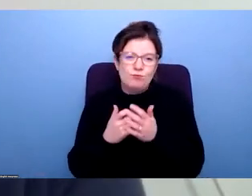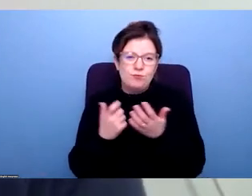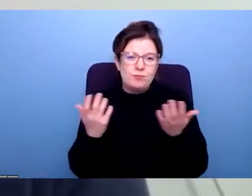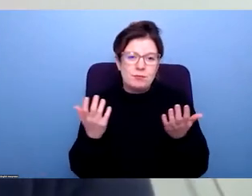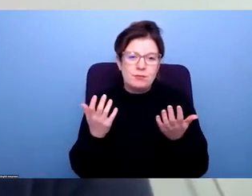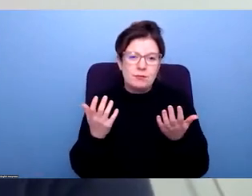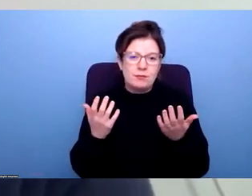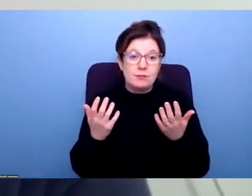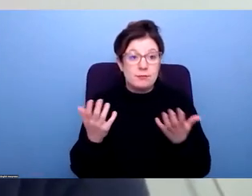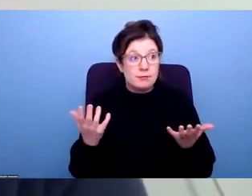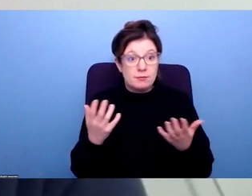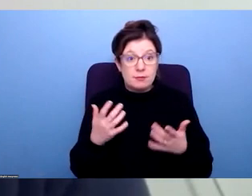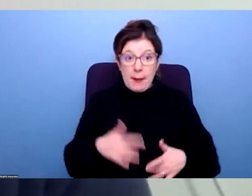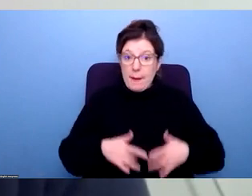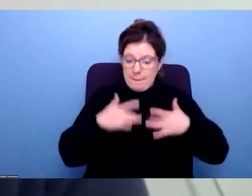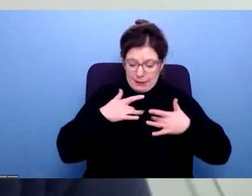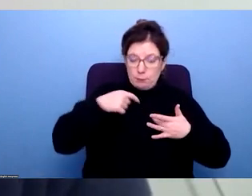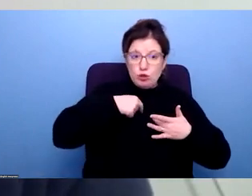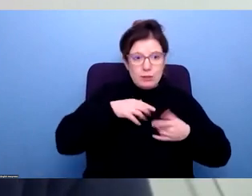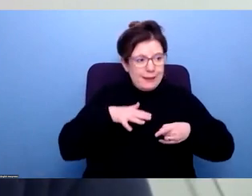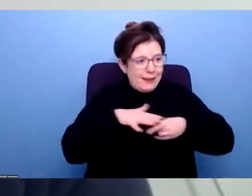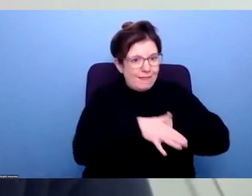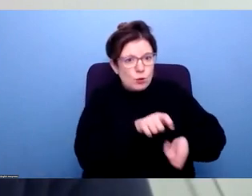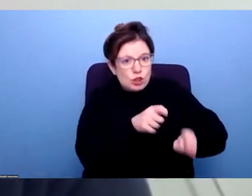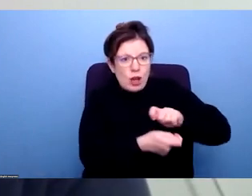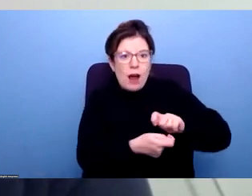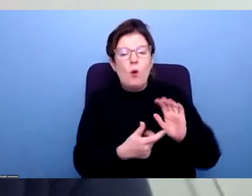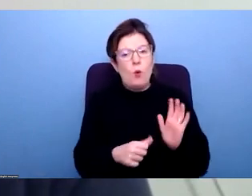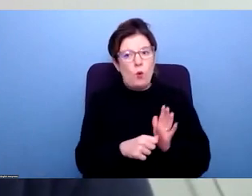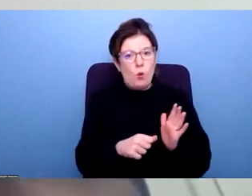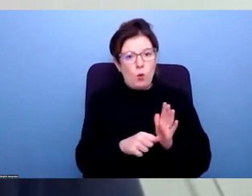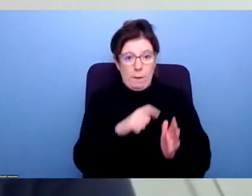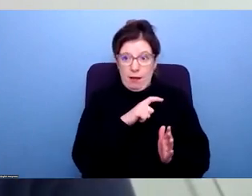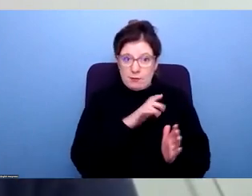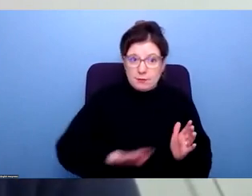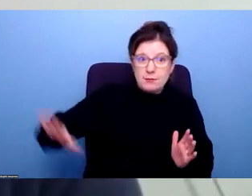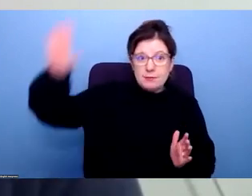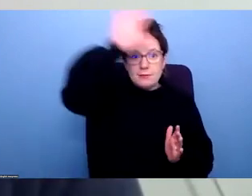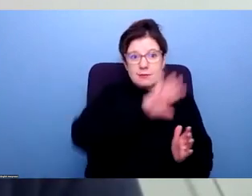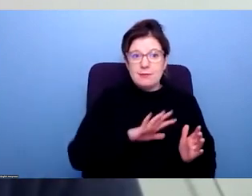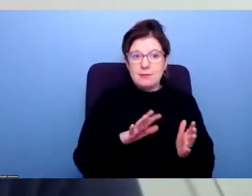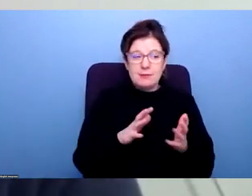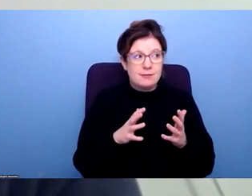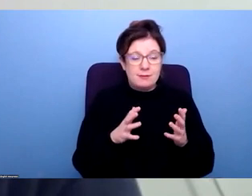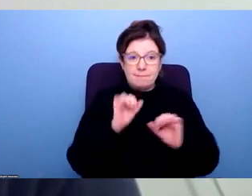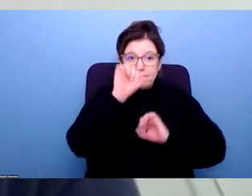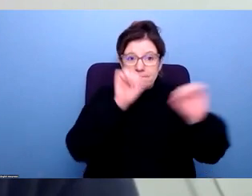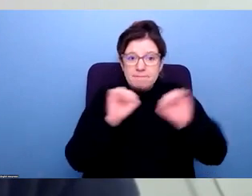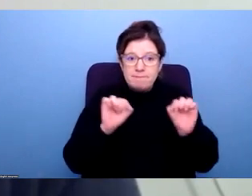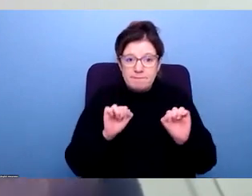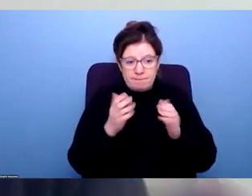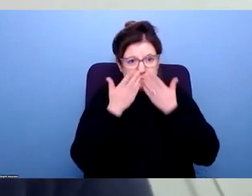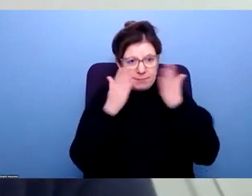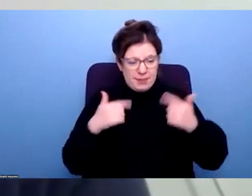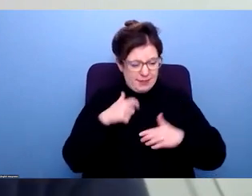changing perceptions is probably one of the hardest things to do, isn't it, when you're talking about the whole nation? And how do we change the perception of who we are as